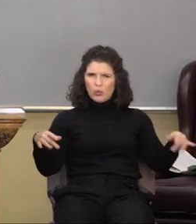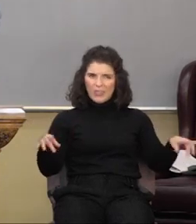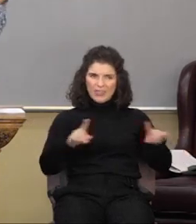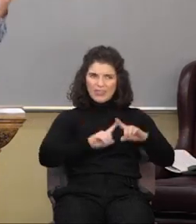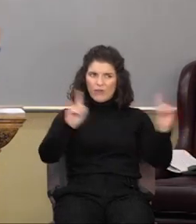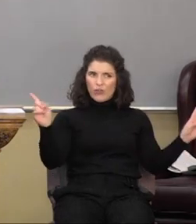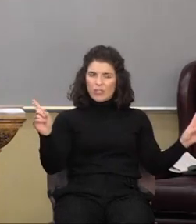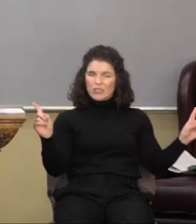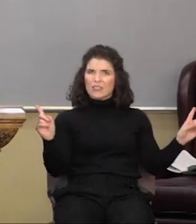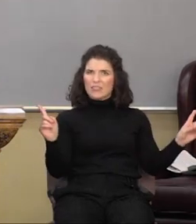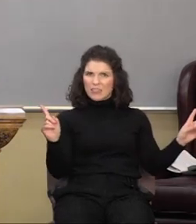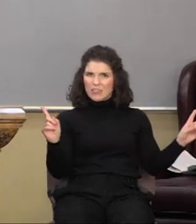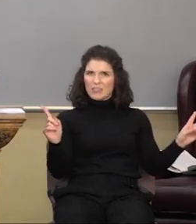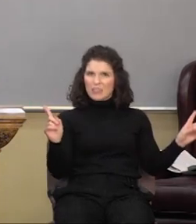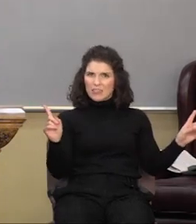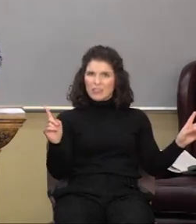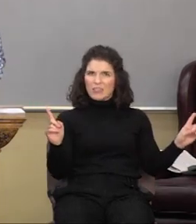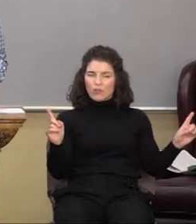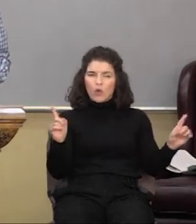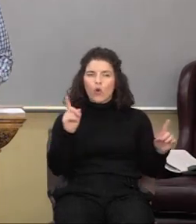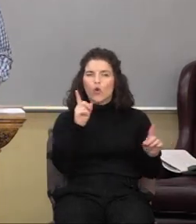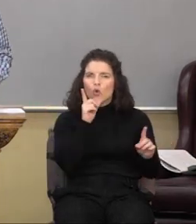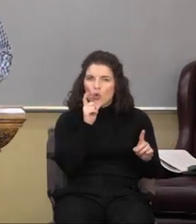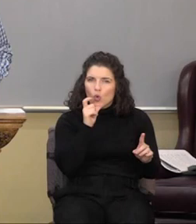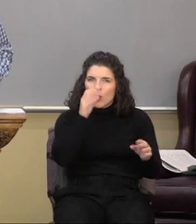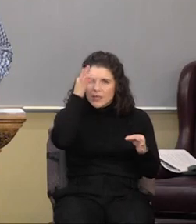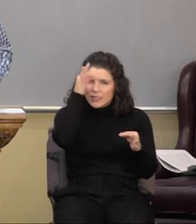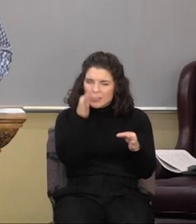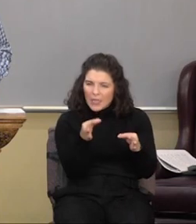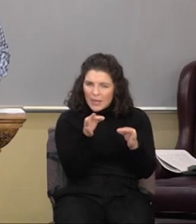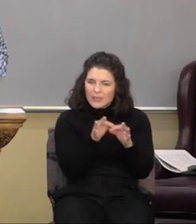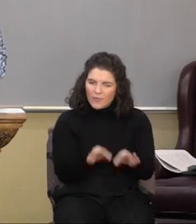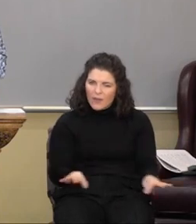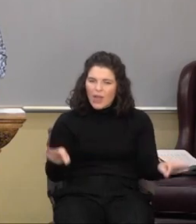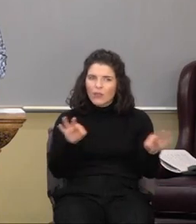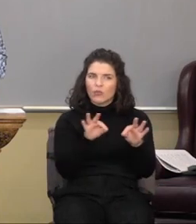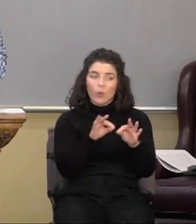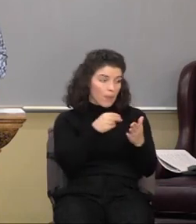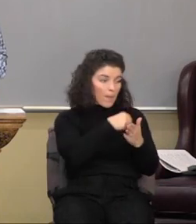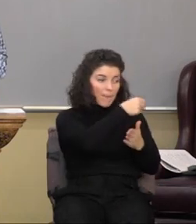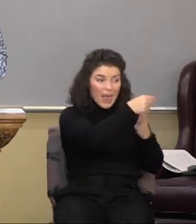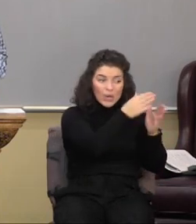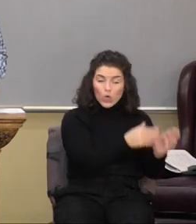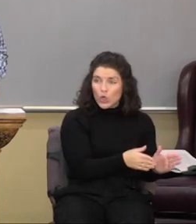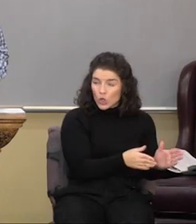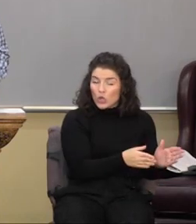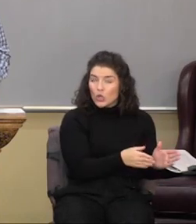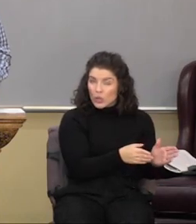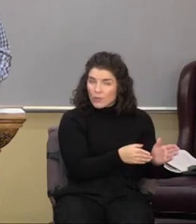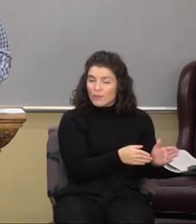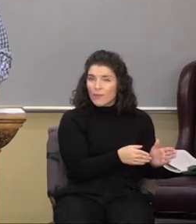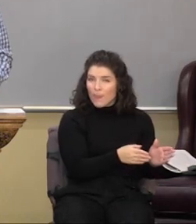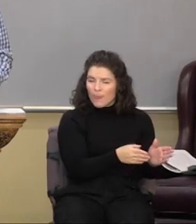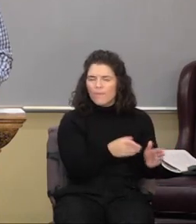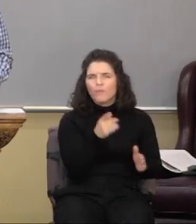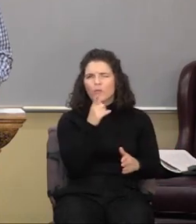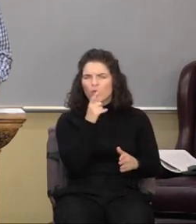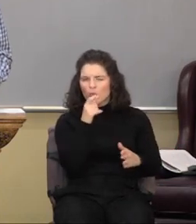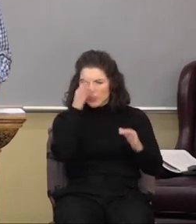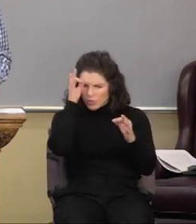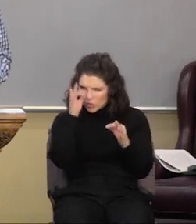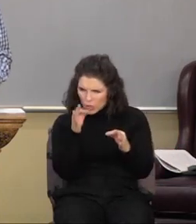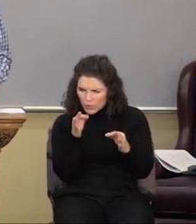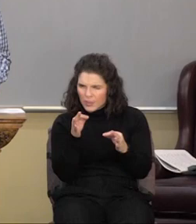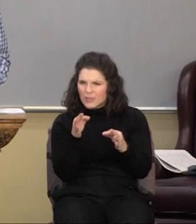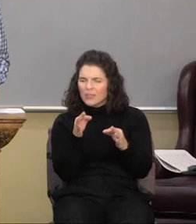You know, value, who determines value? The buyer does. Who determines